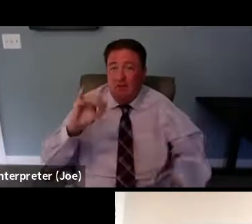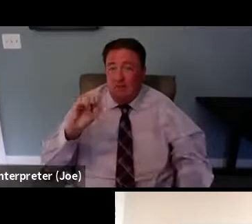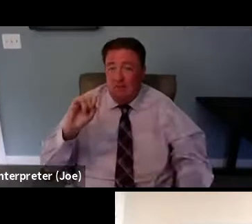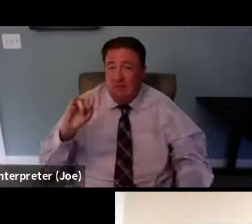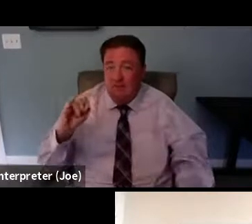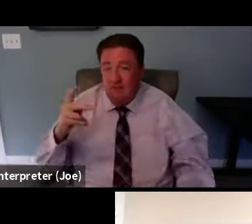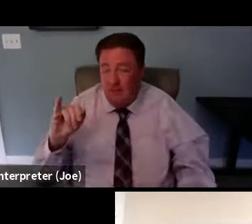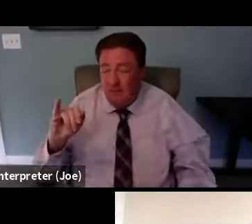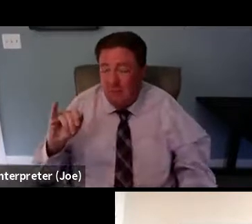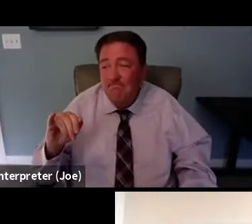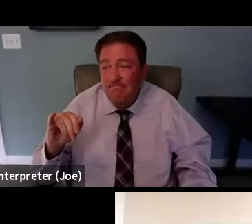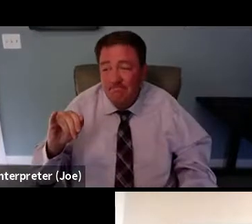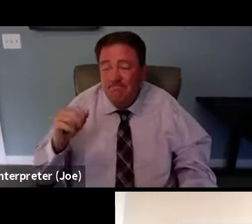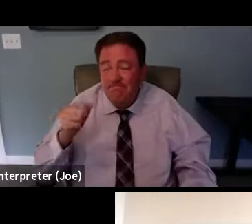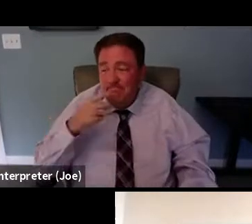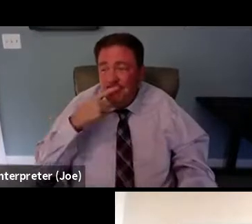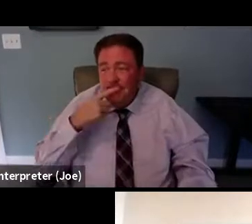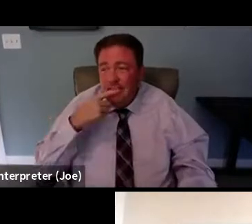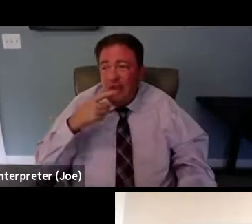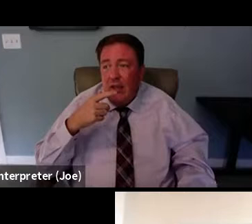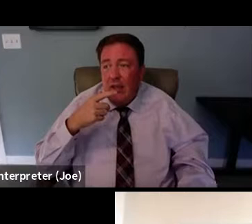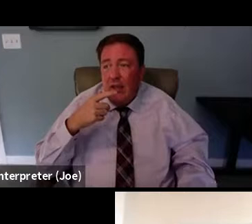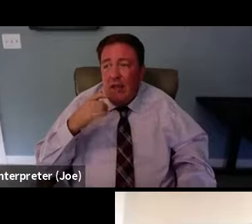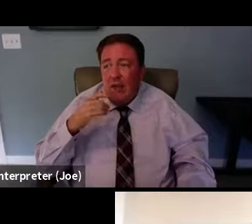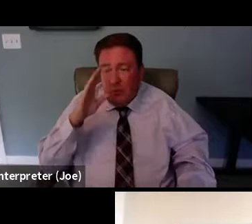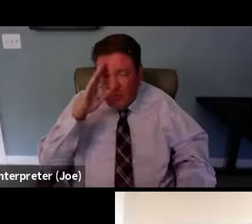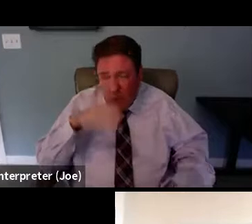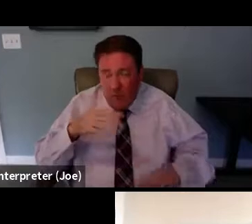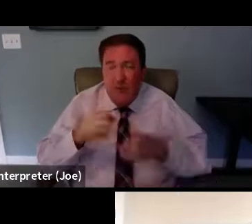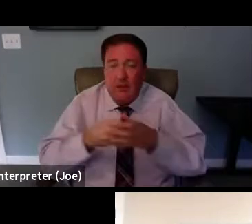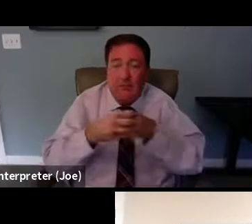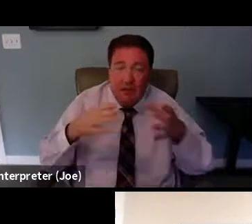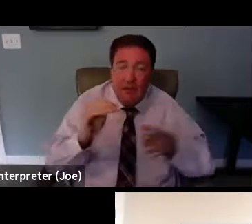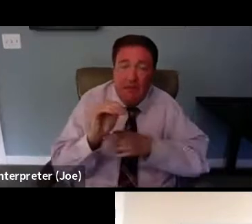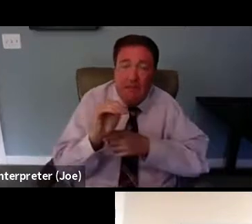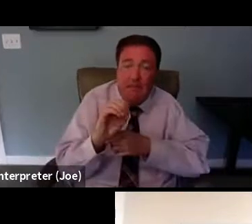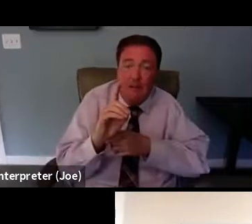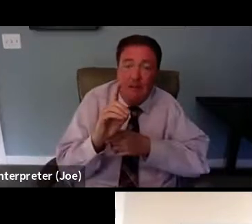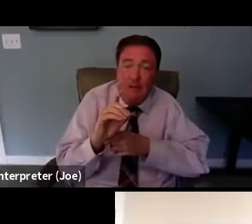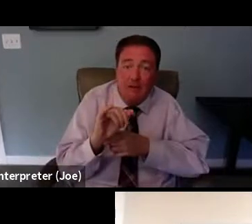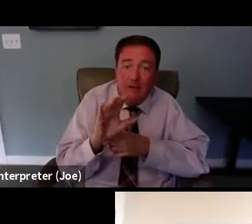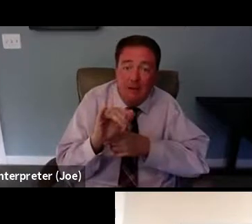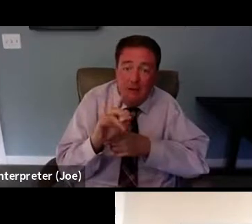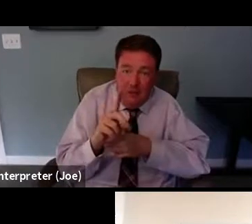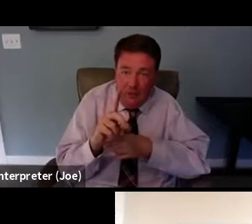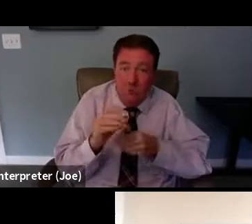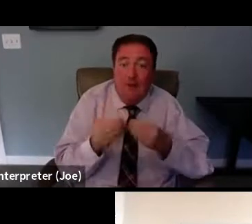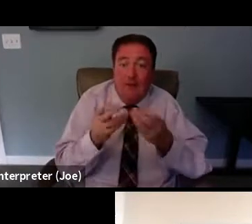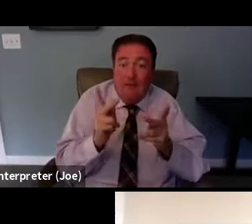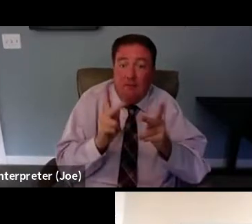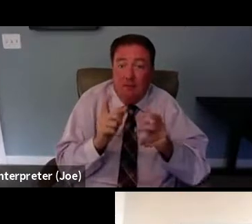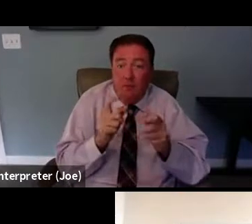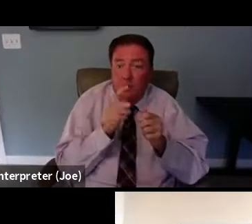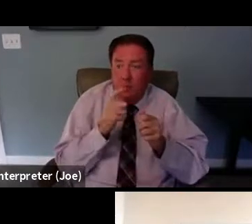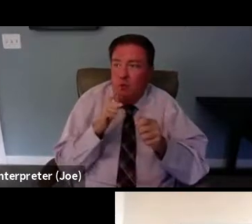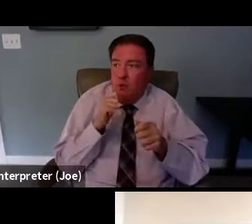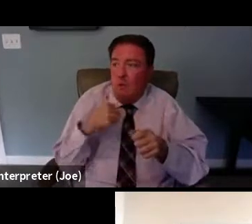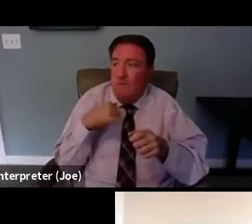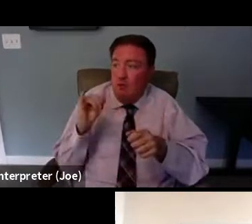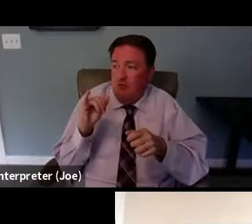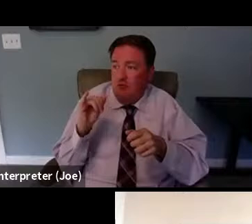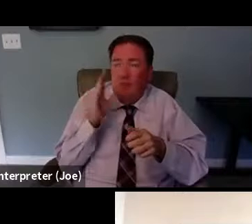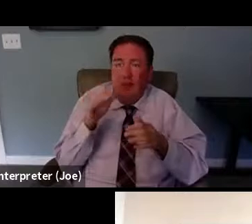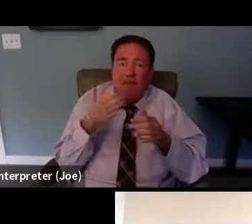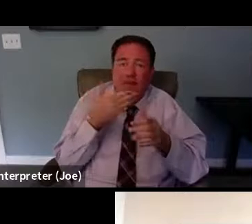We know that expanded Medicaid gives those adults who are not covered, who are uninsured, greater